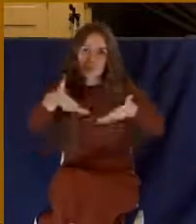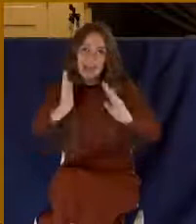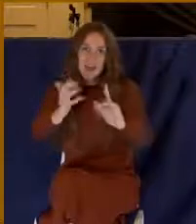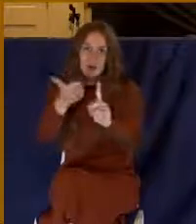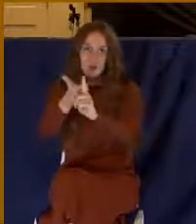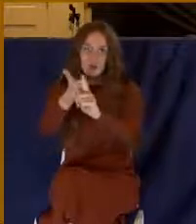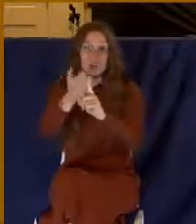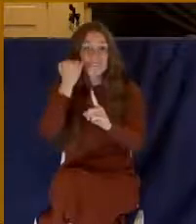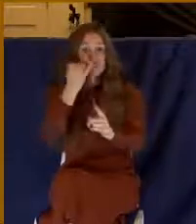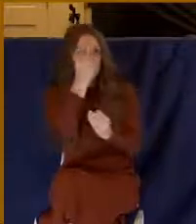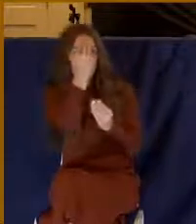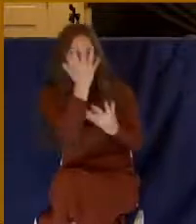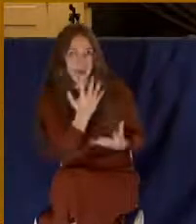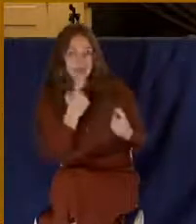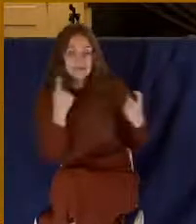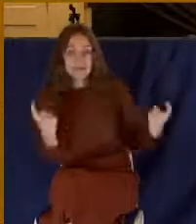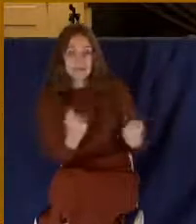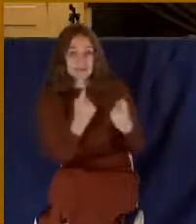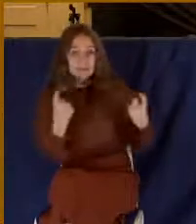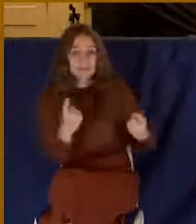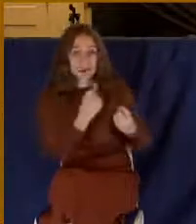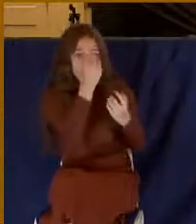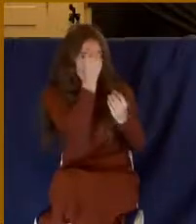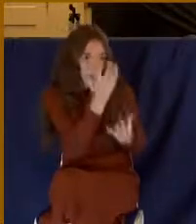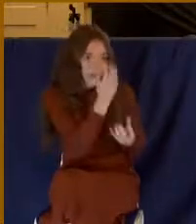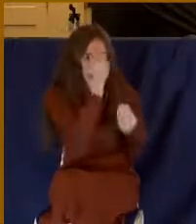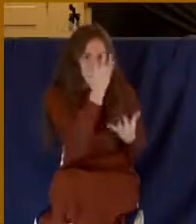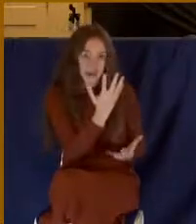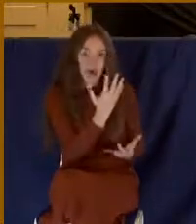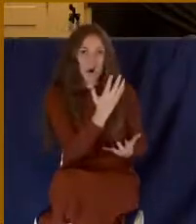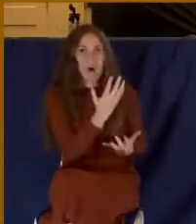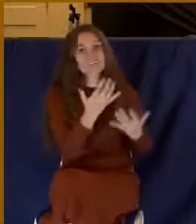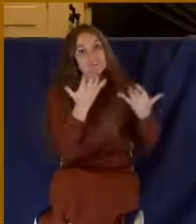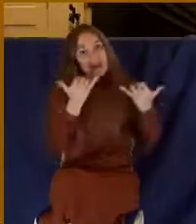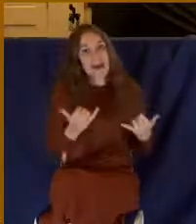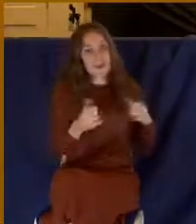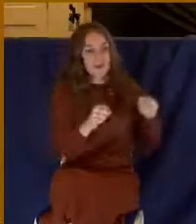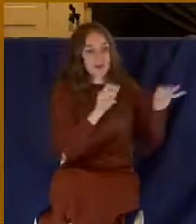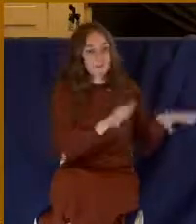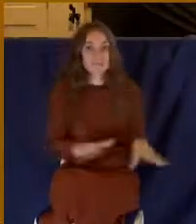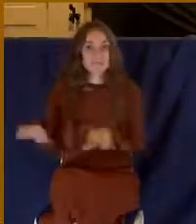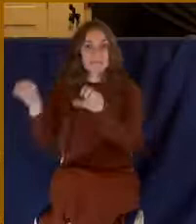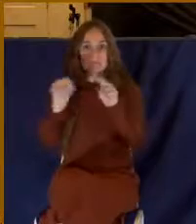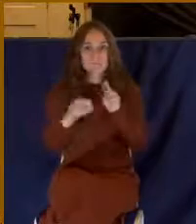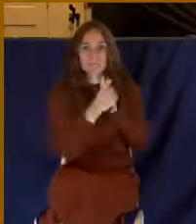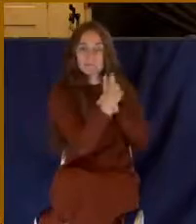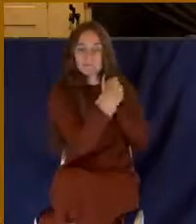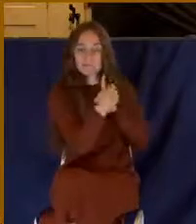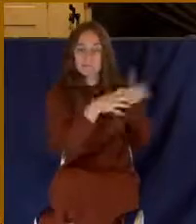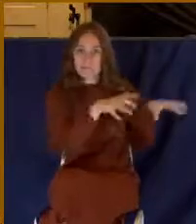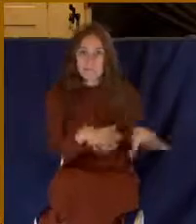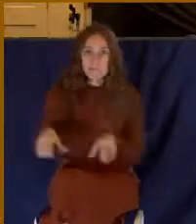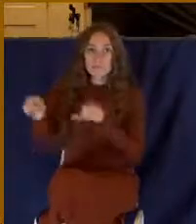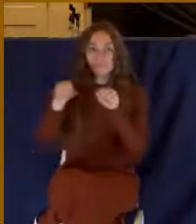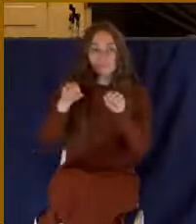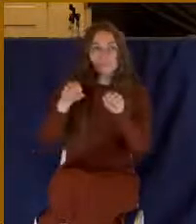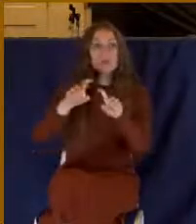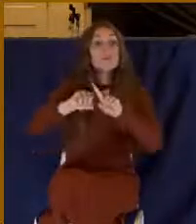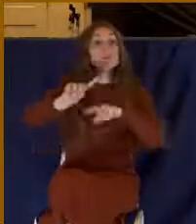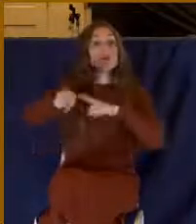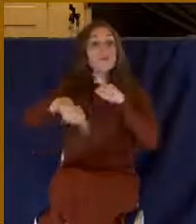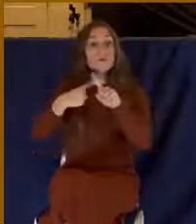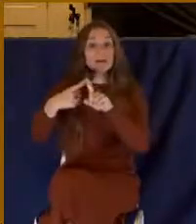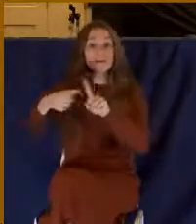nature, you're giving that sin nature authority over you. But once that relationship has been severed,